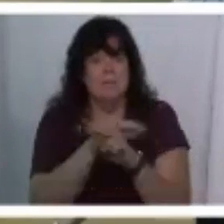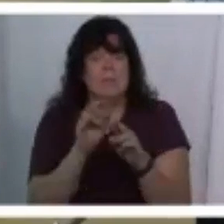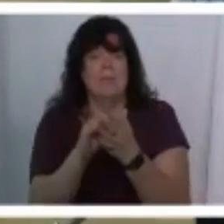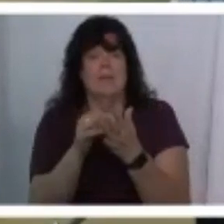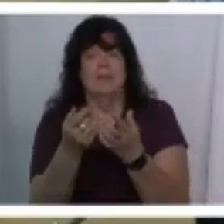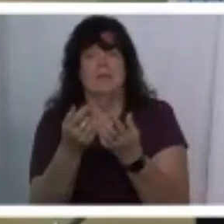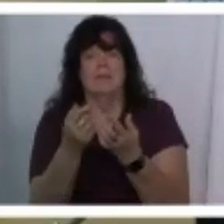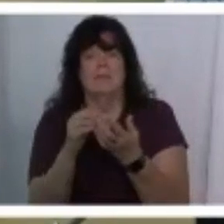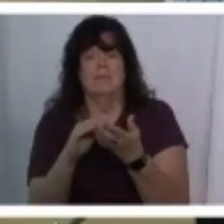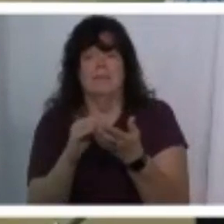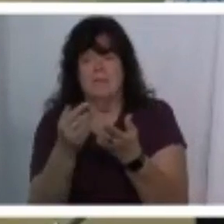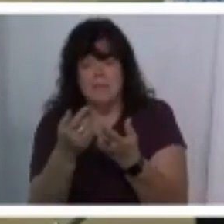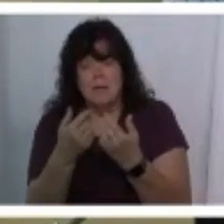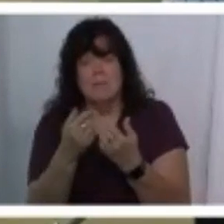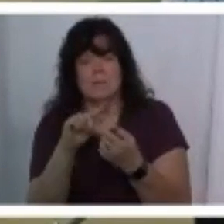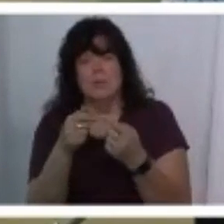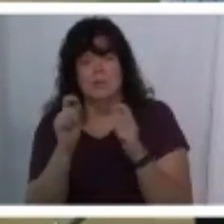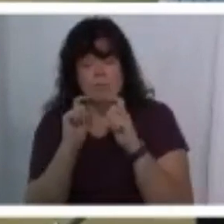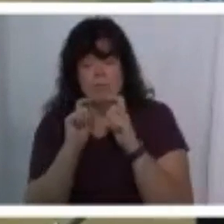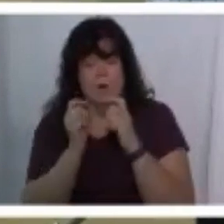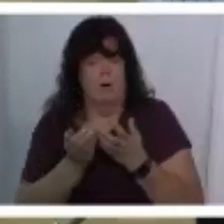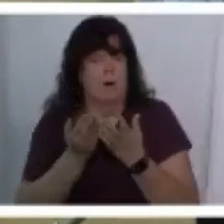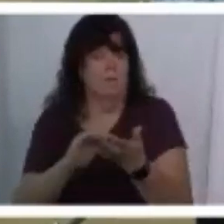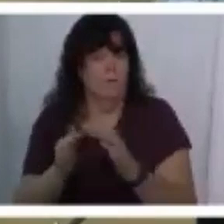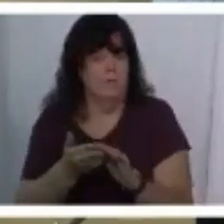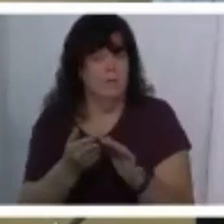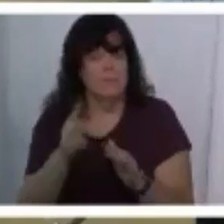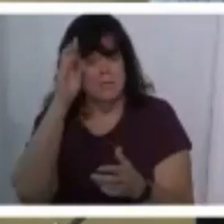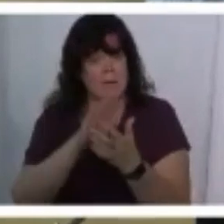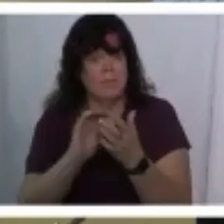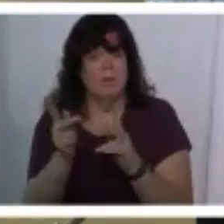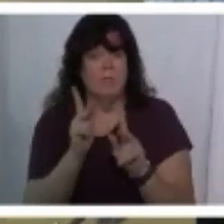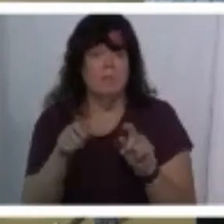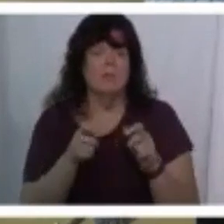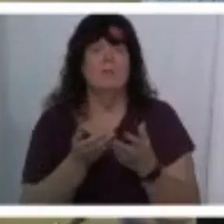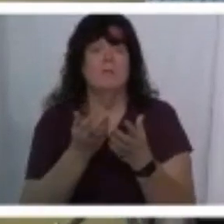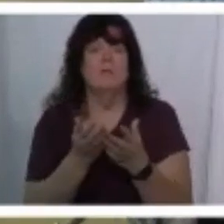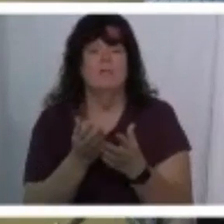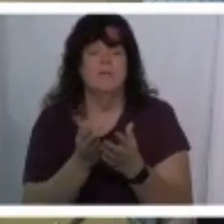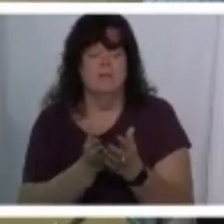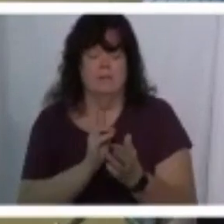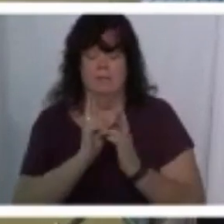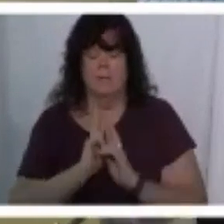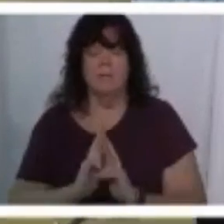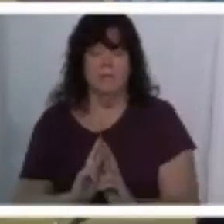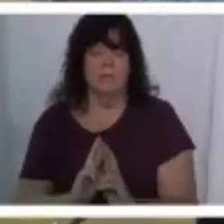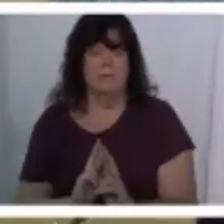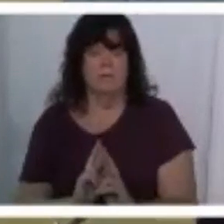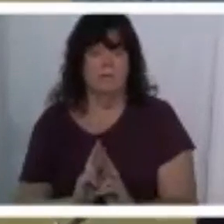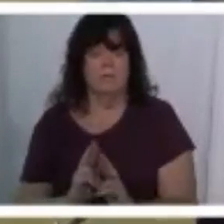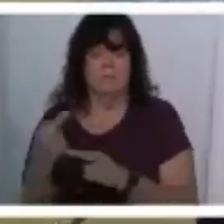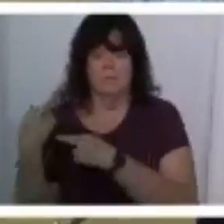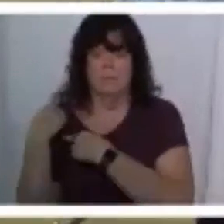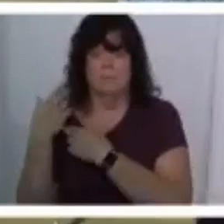uh i believe that all people should be treated with dignity and with regard and i